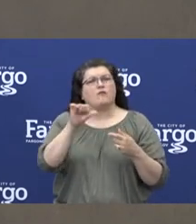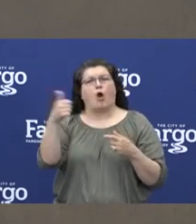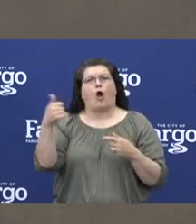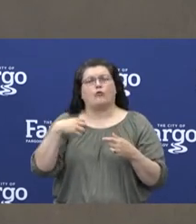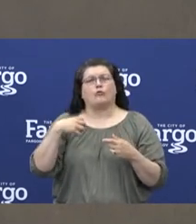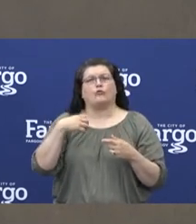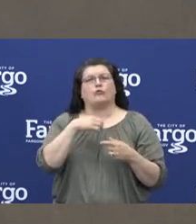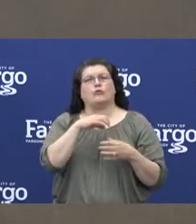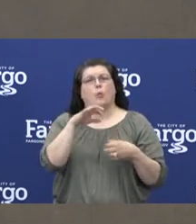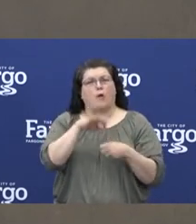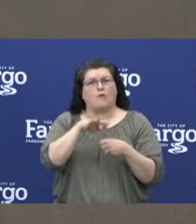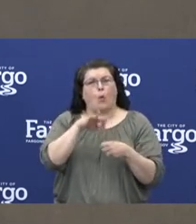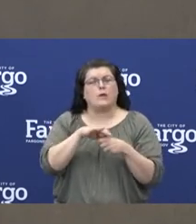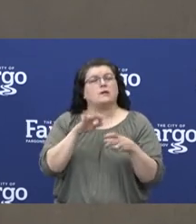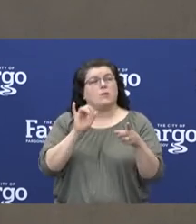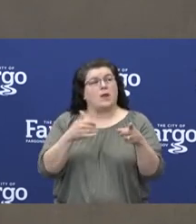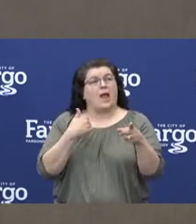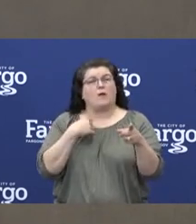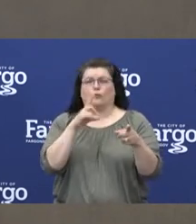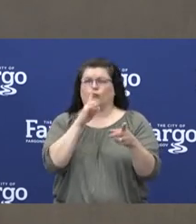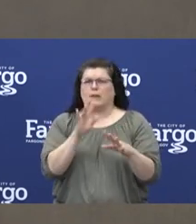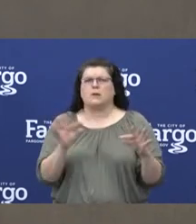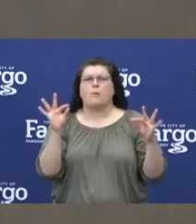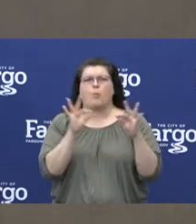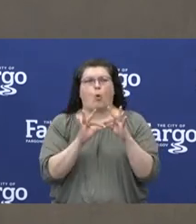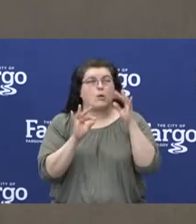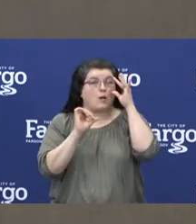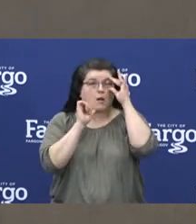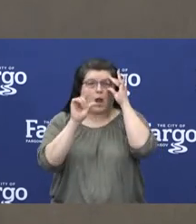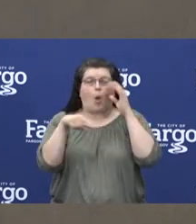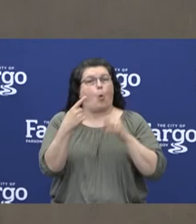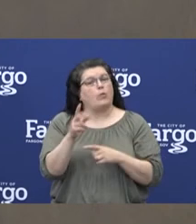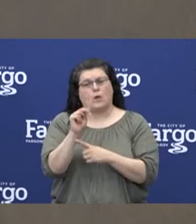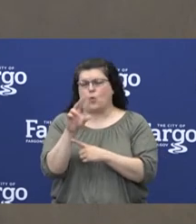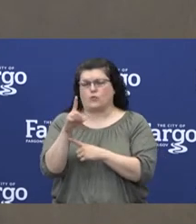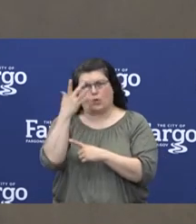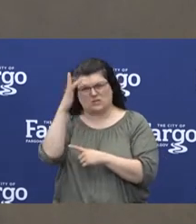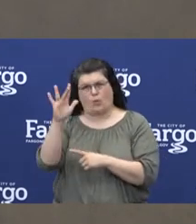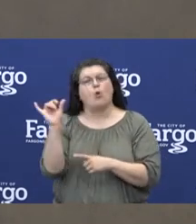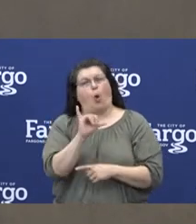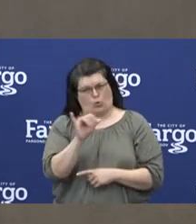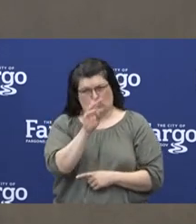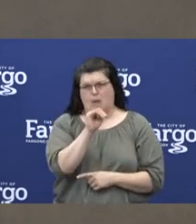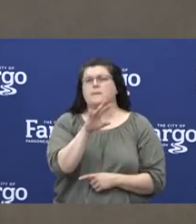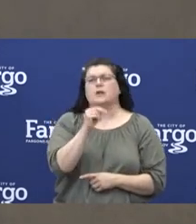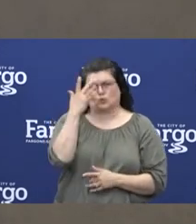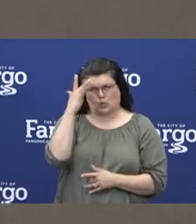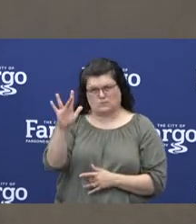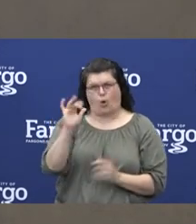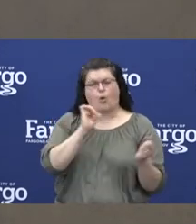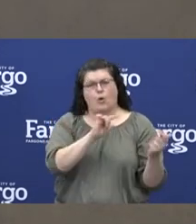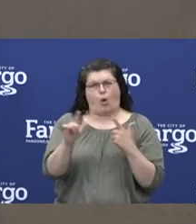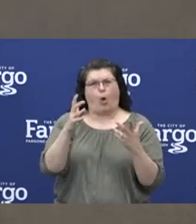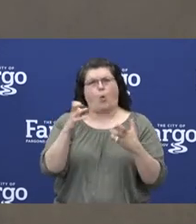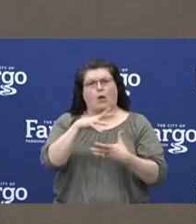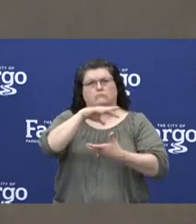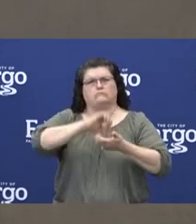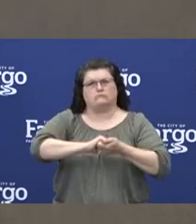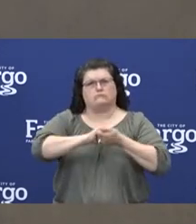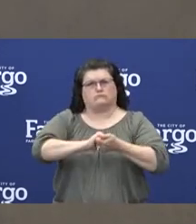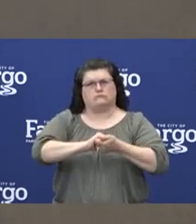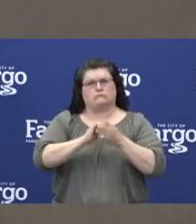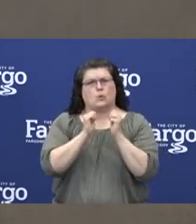how important it is that, again, not only North Dakota smart, Minnesota smart. We need to all be in this together